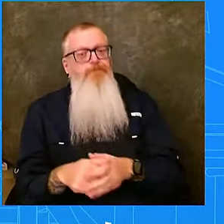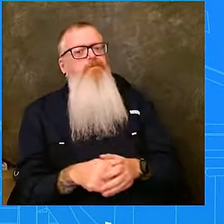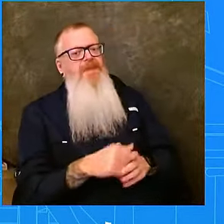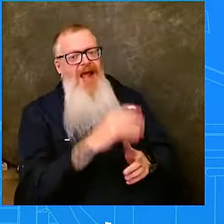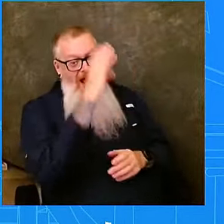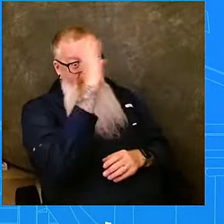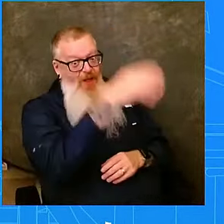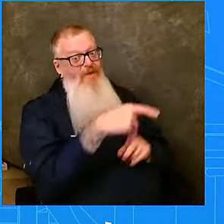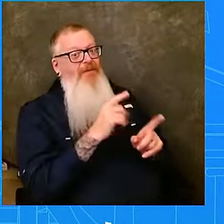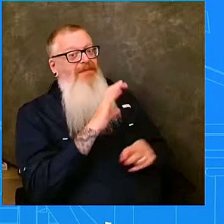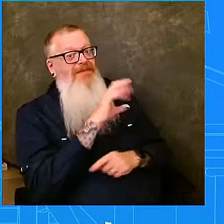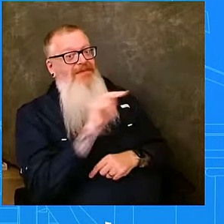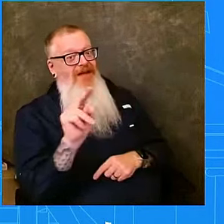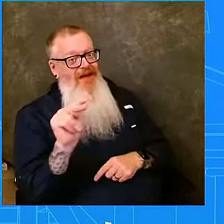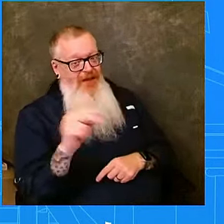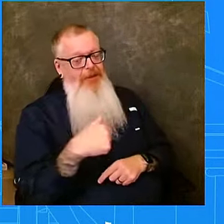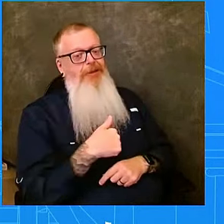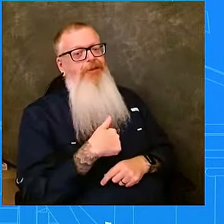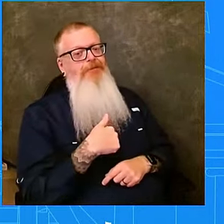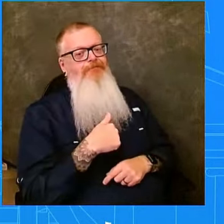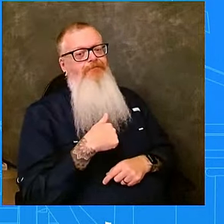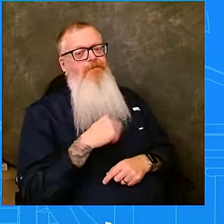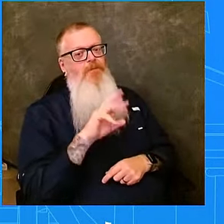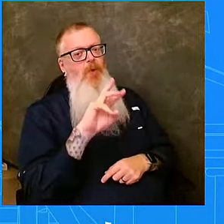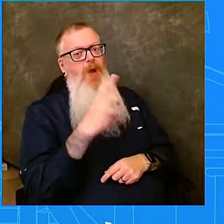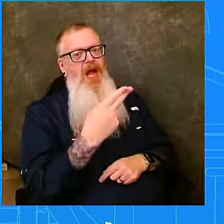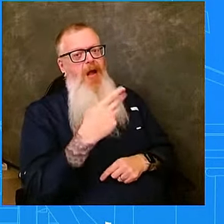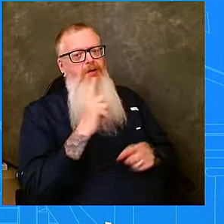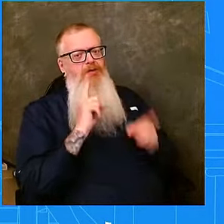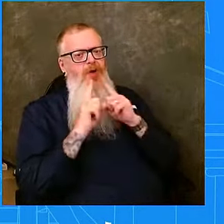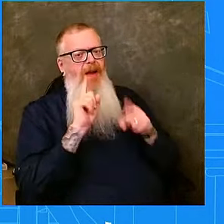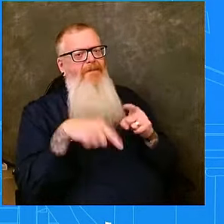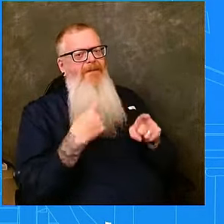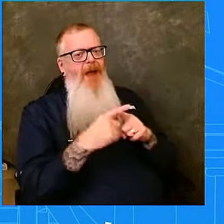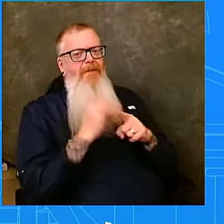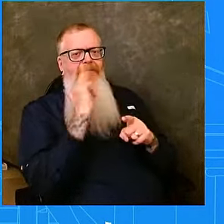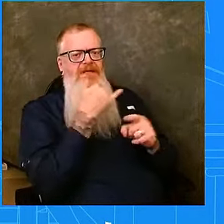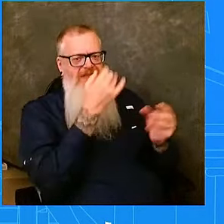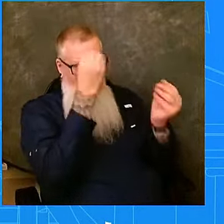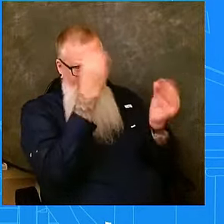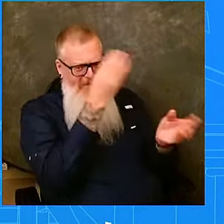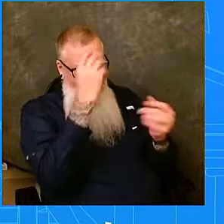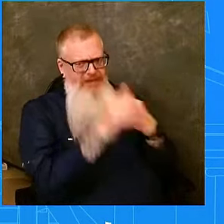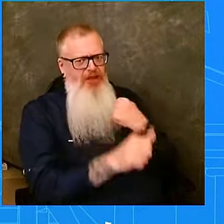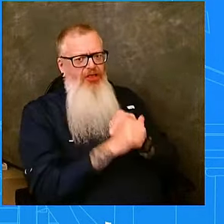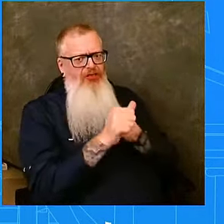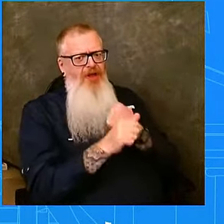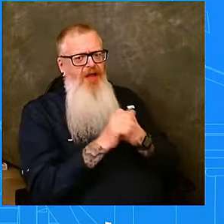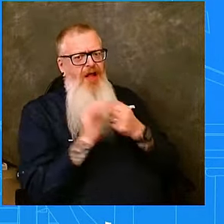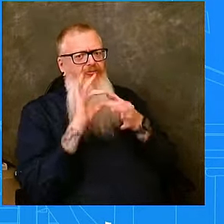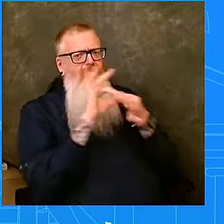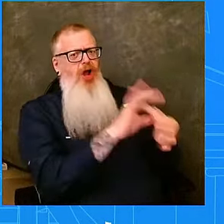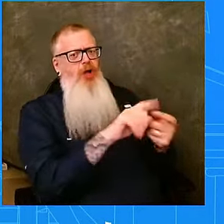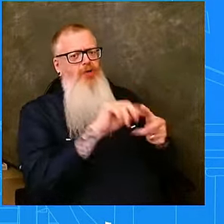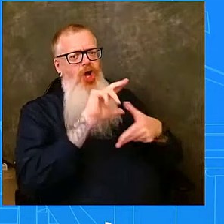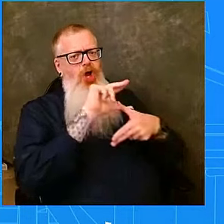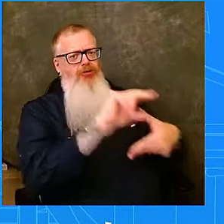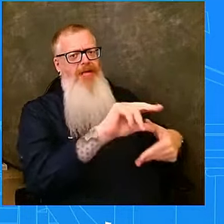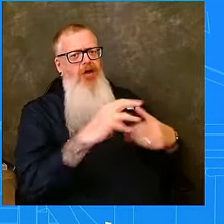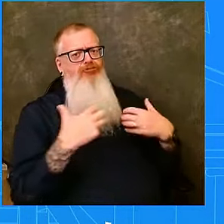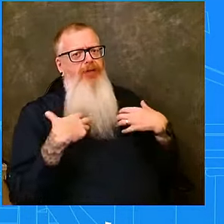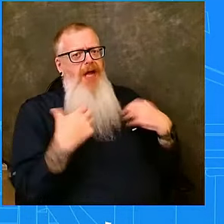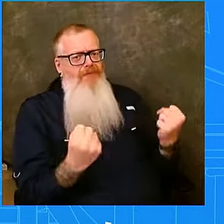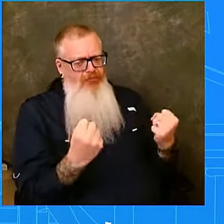the threat of misinformation, disinformation as it relates to storm recovery efforts. Can you talk to us